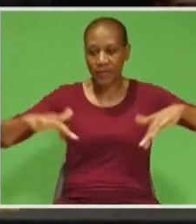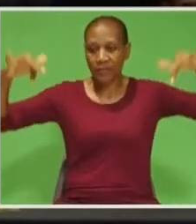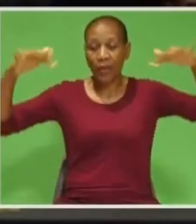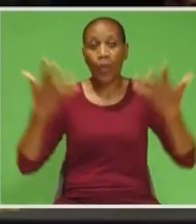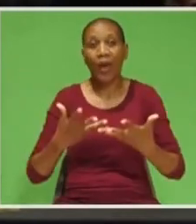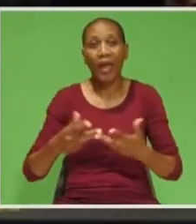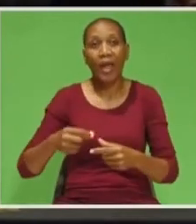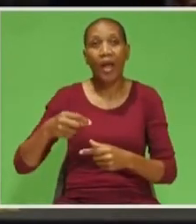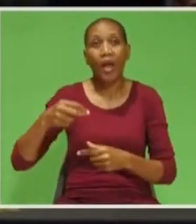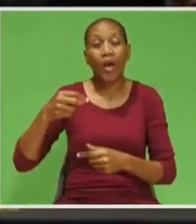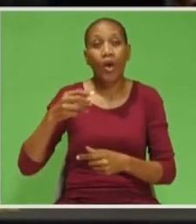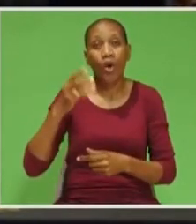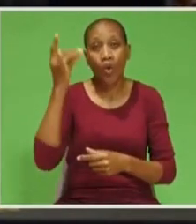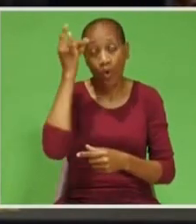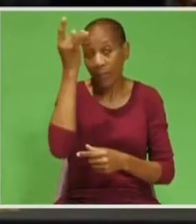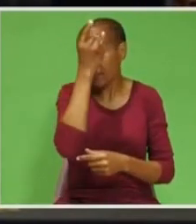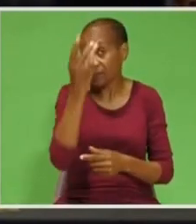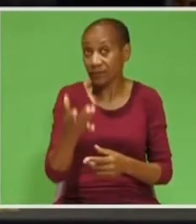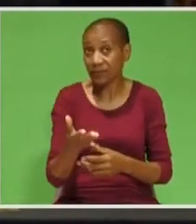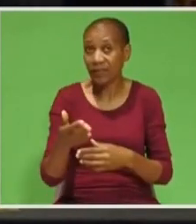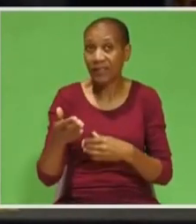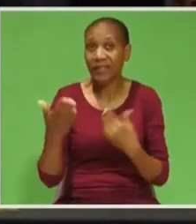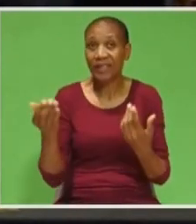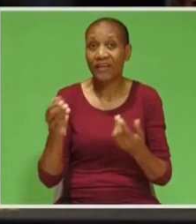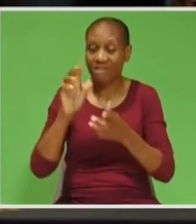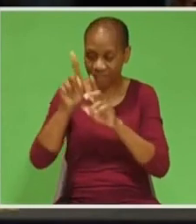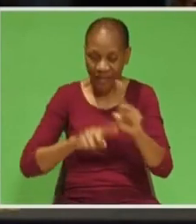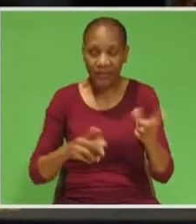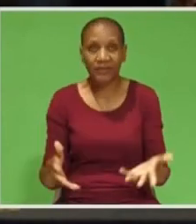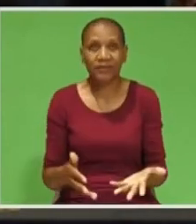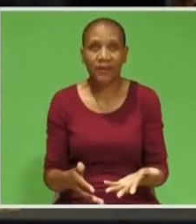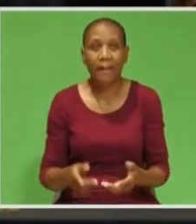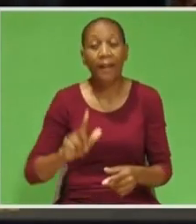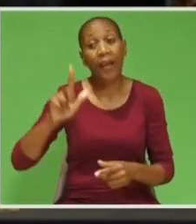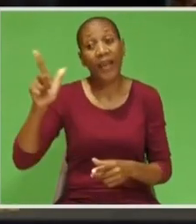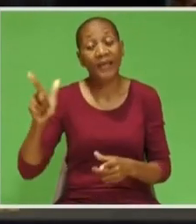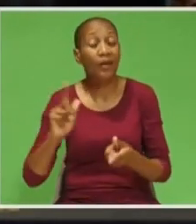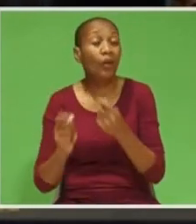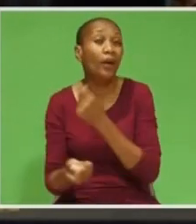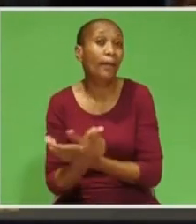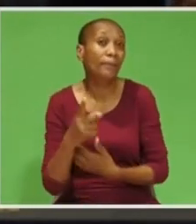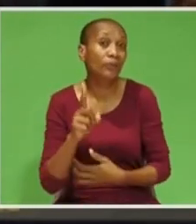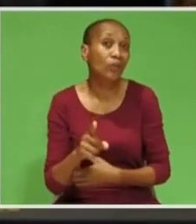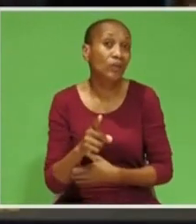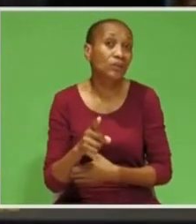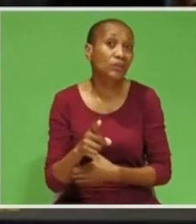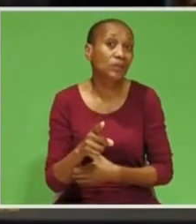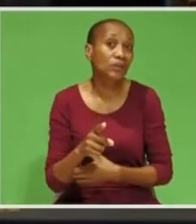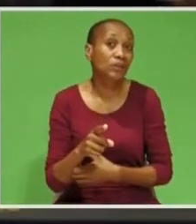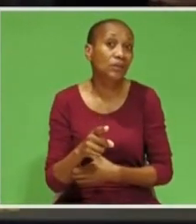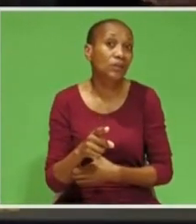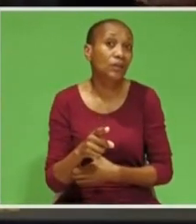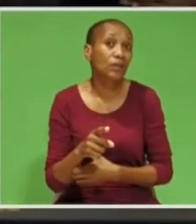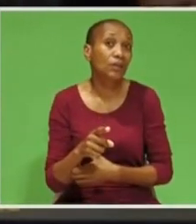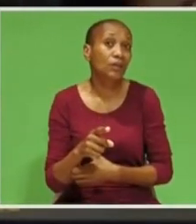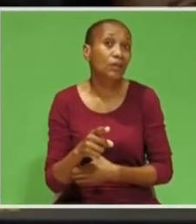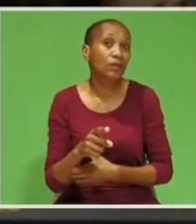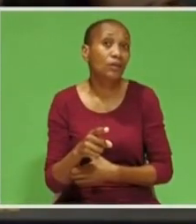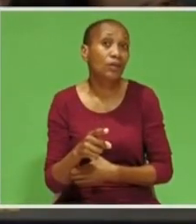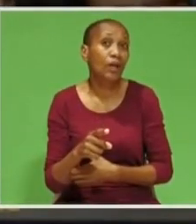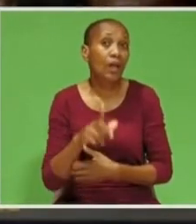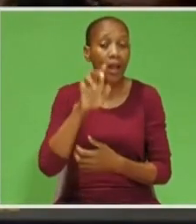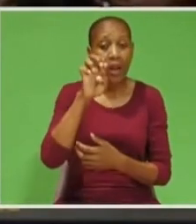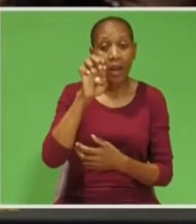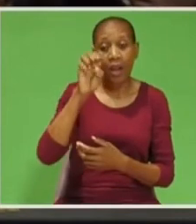badly backfired. It later transpired that, in fact, this goat track called Lacyton